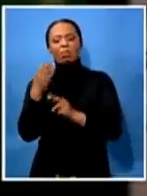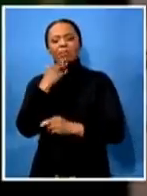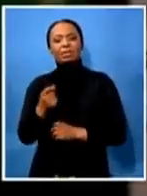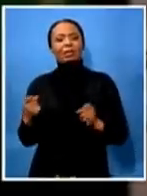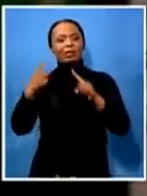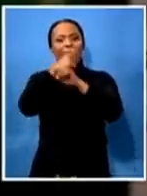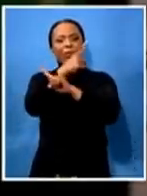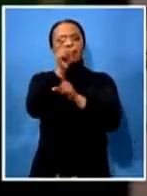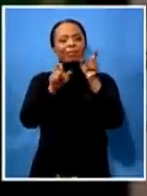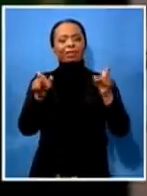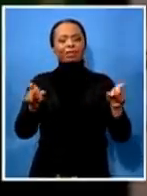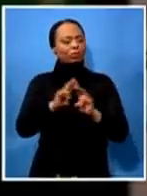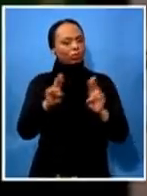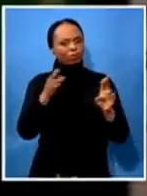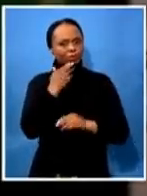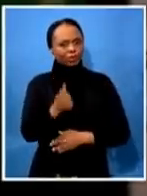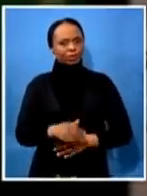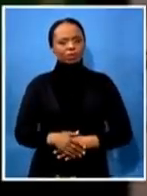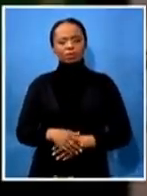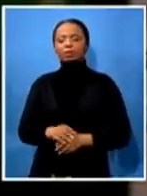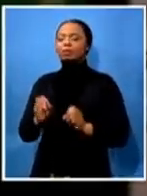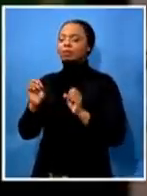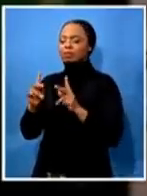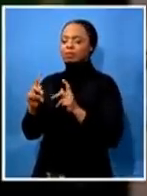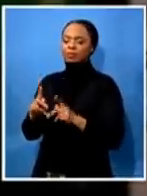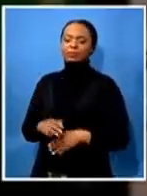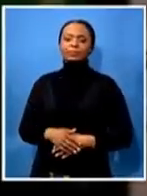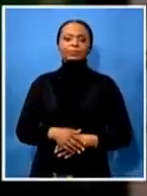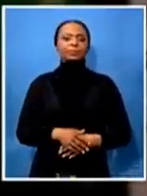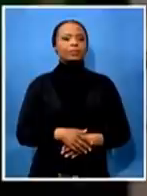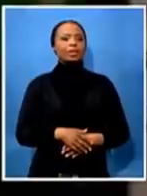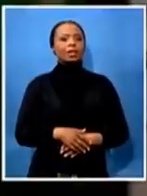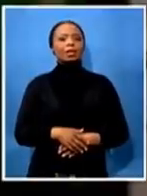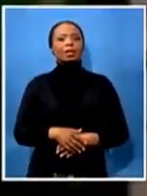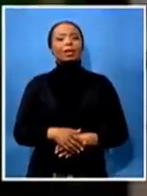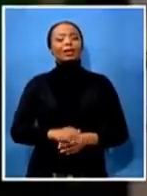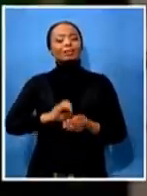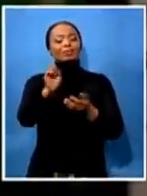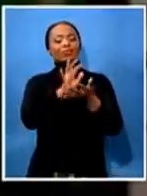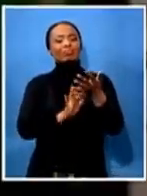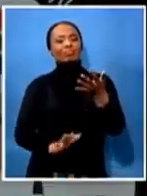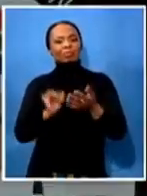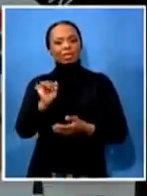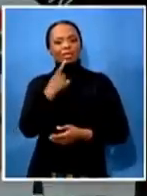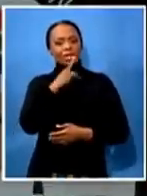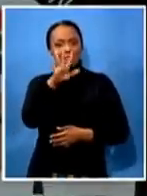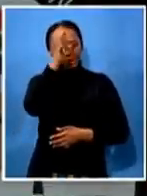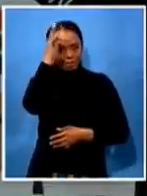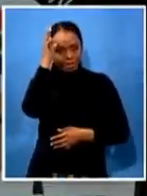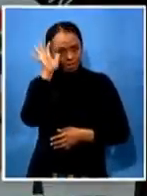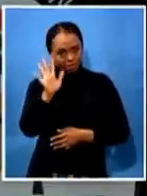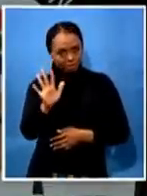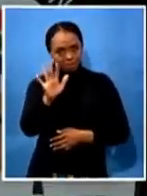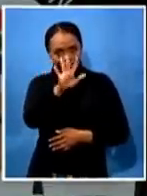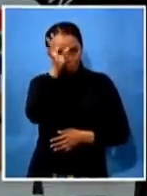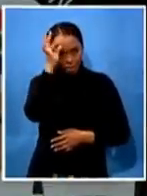uh your your statement you'd like about what five minutes yes yes okay